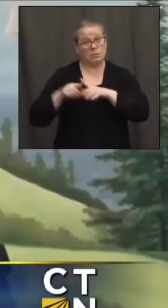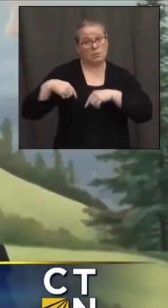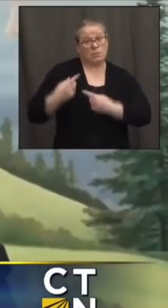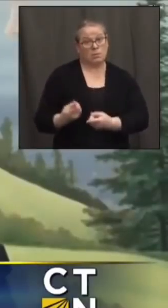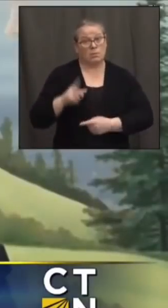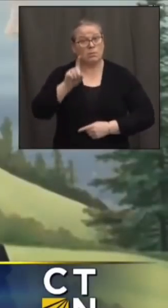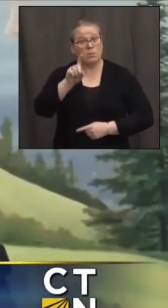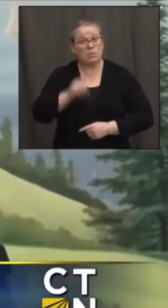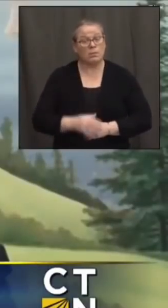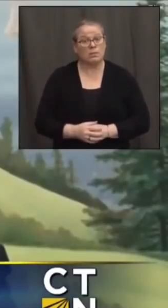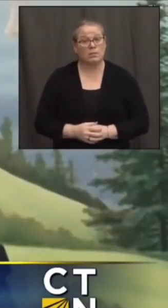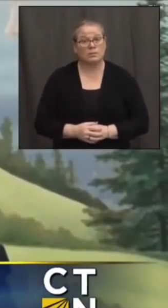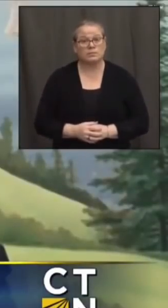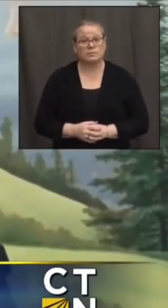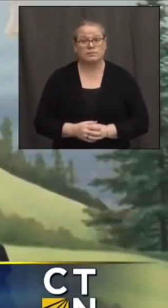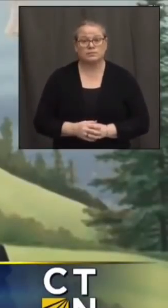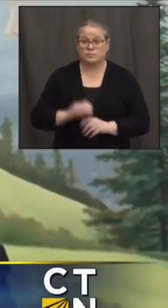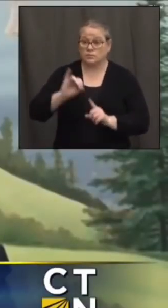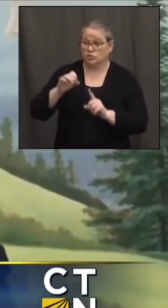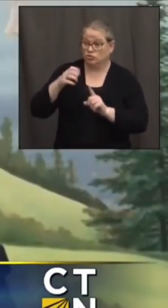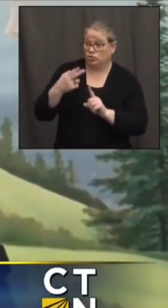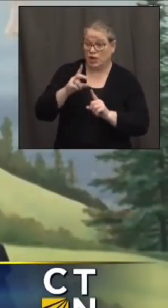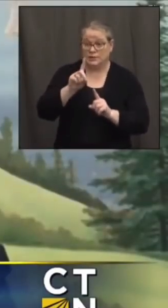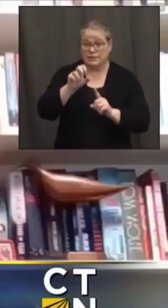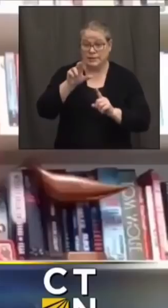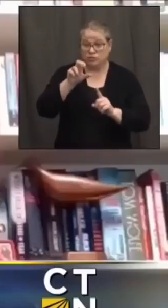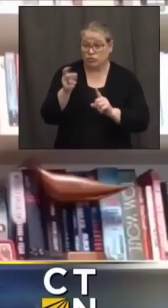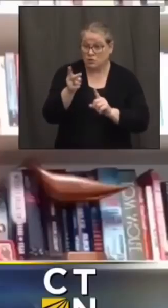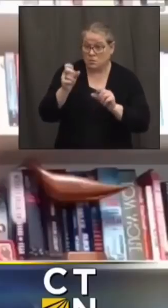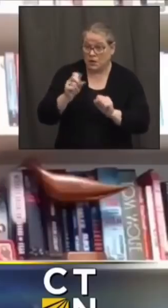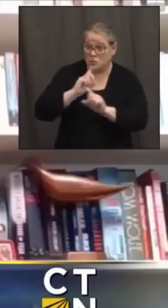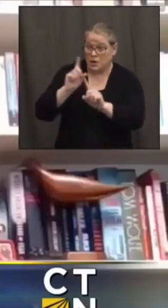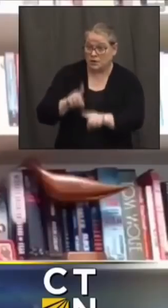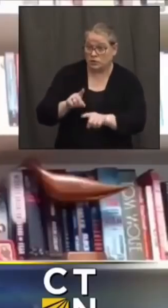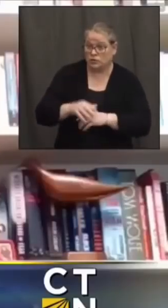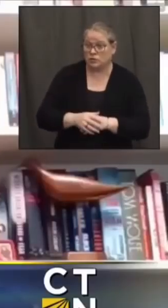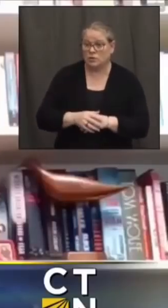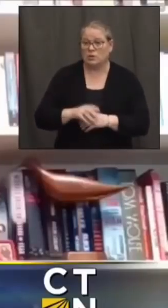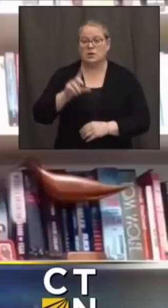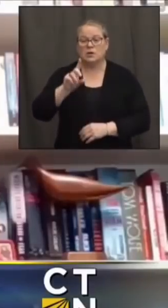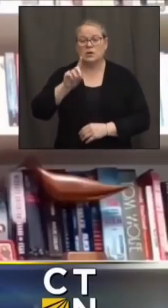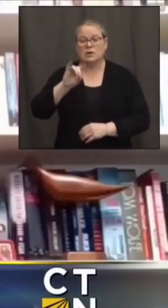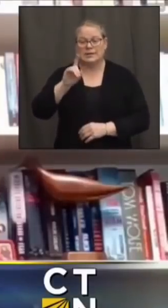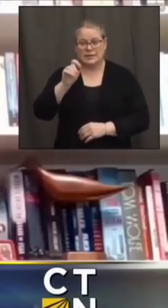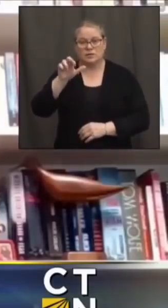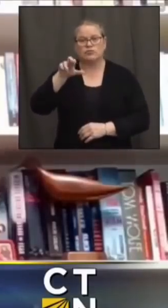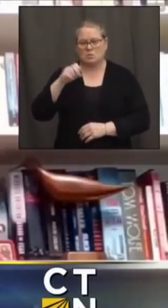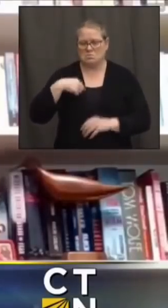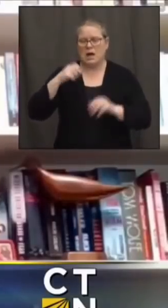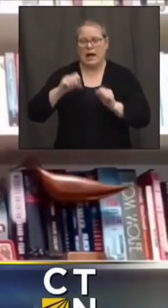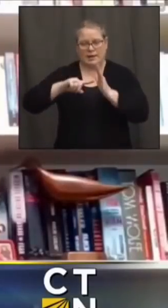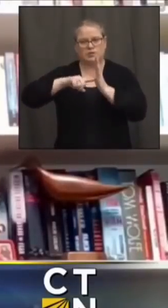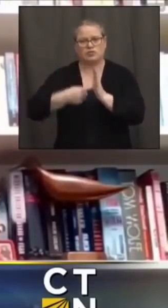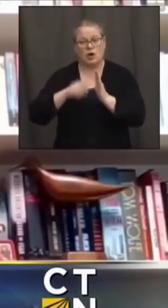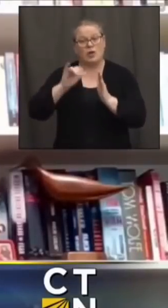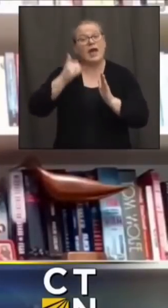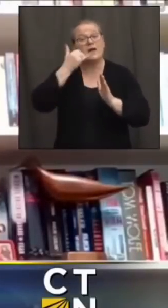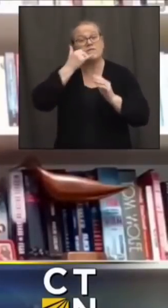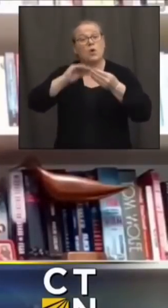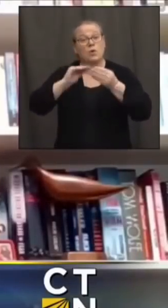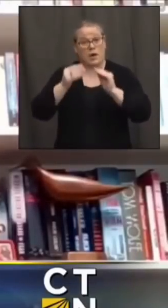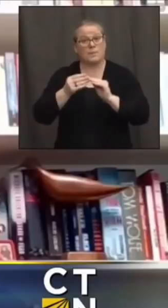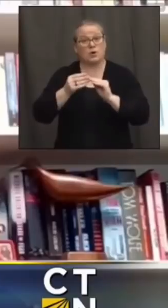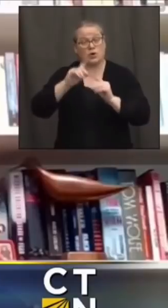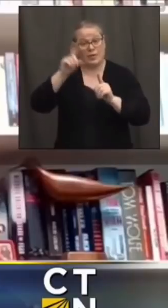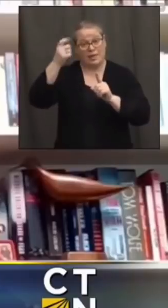want that um i can start uh we know that the phone number the governor showed has seen